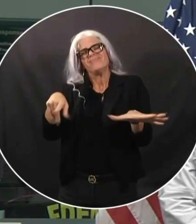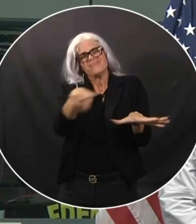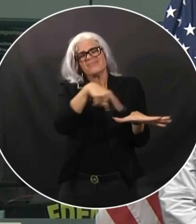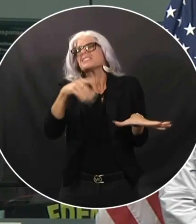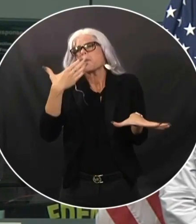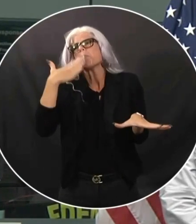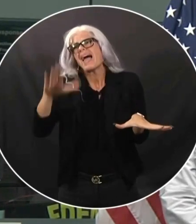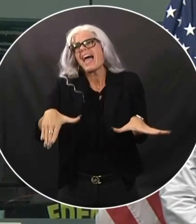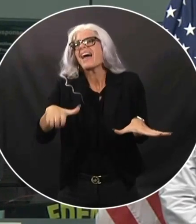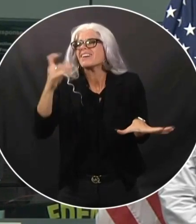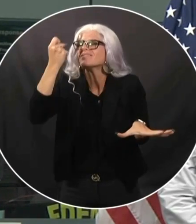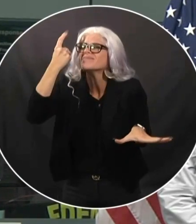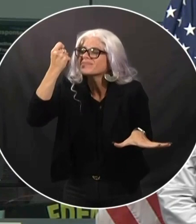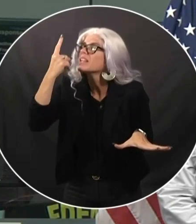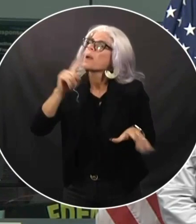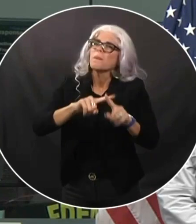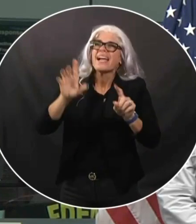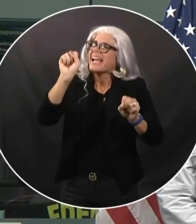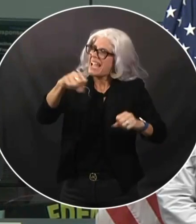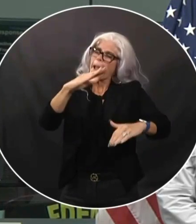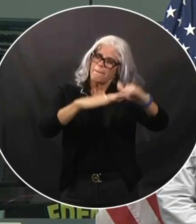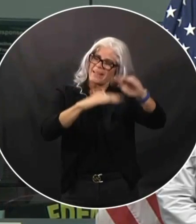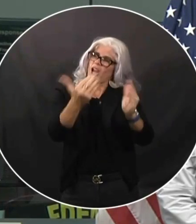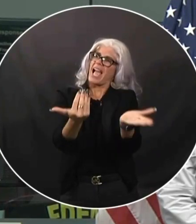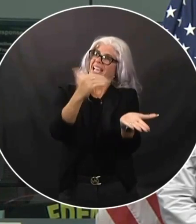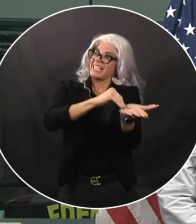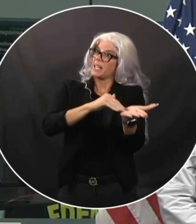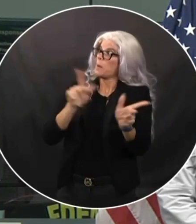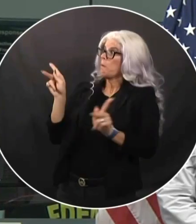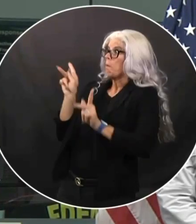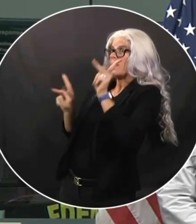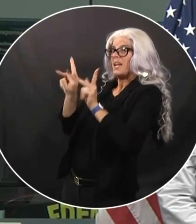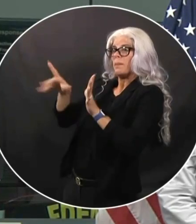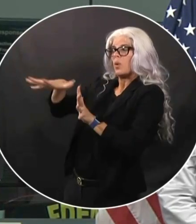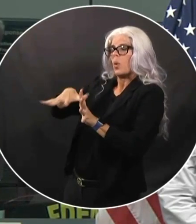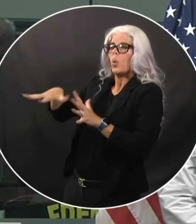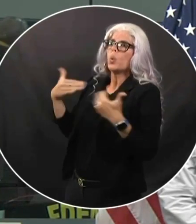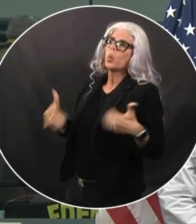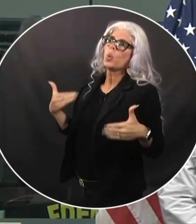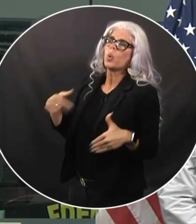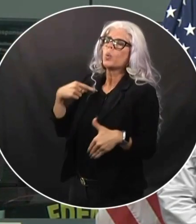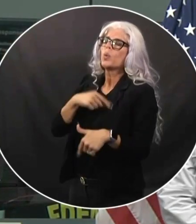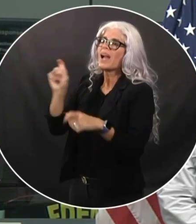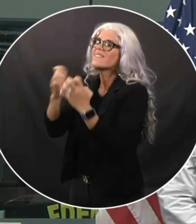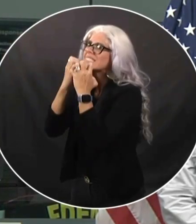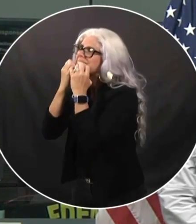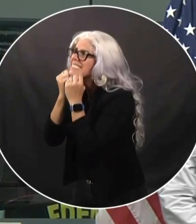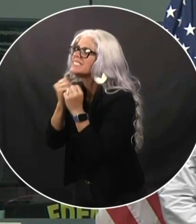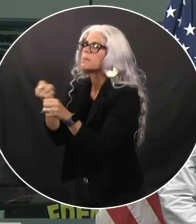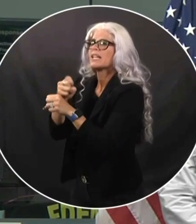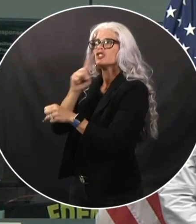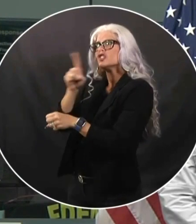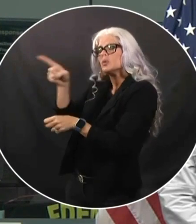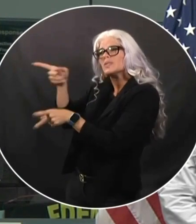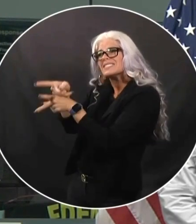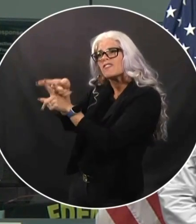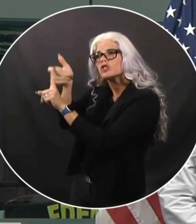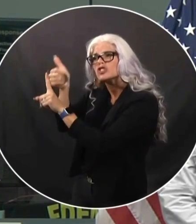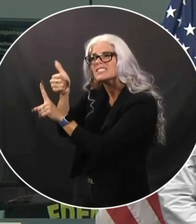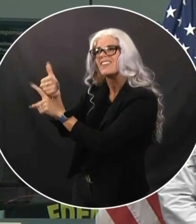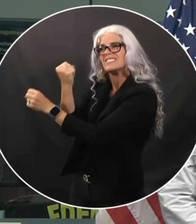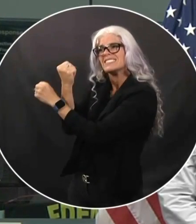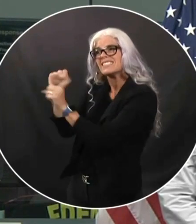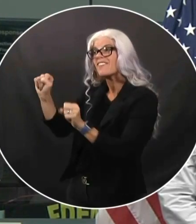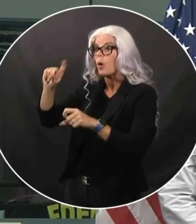We can help rebuild. But you've got to take care of yourself. And we want to make sure everybody is safe. Of course, as the storm hits in the immediate aftermath,